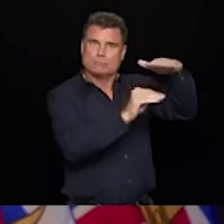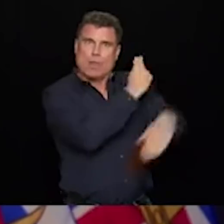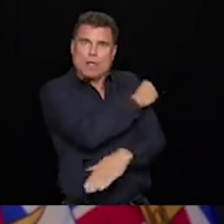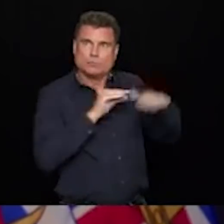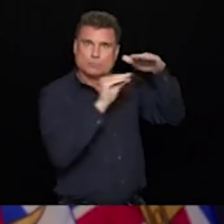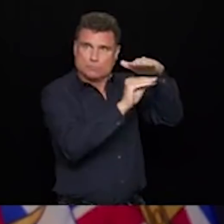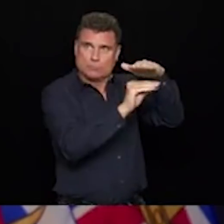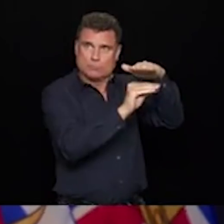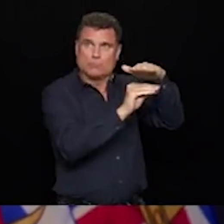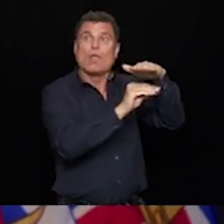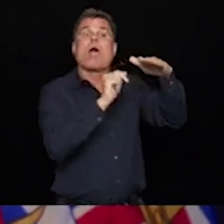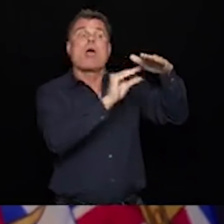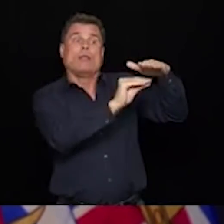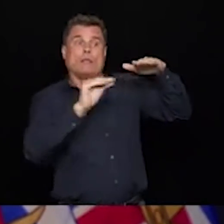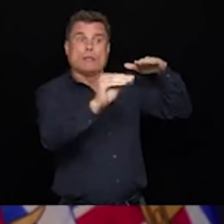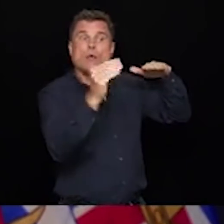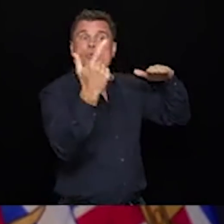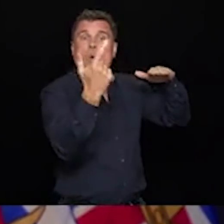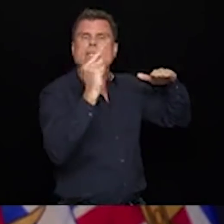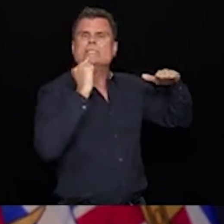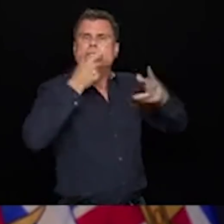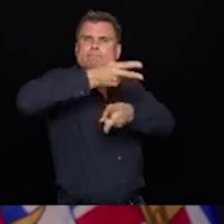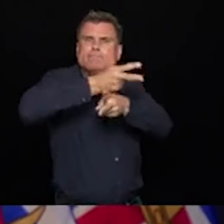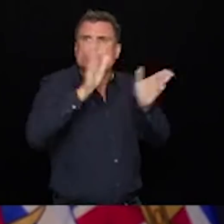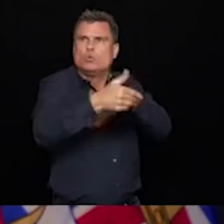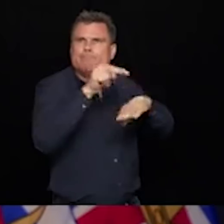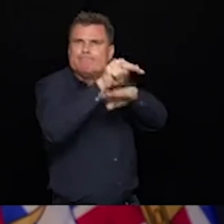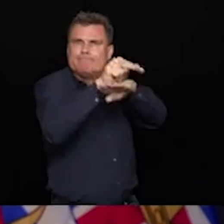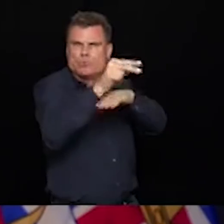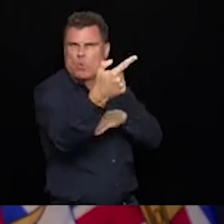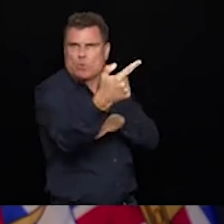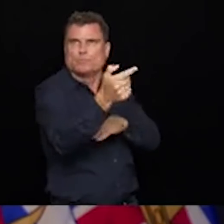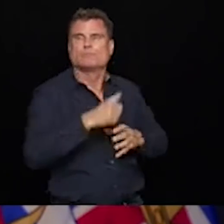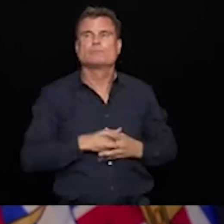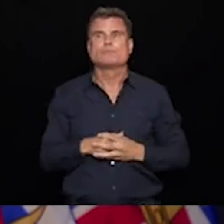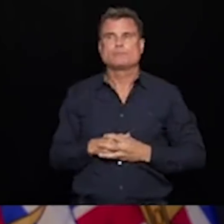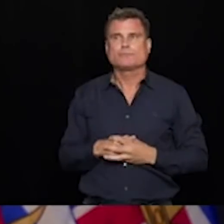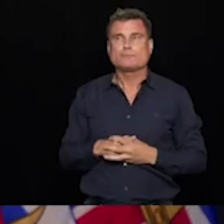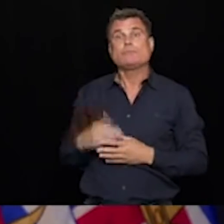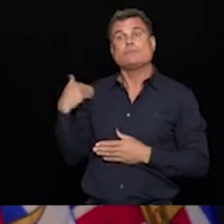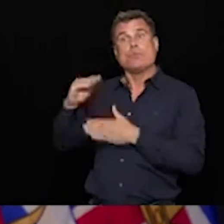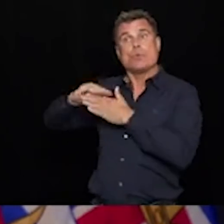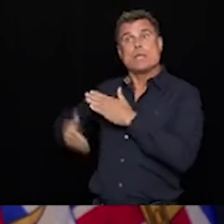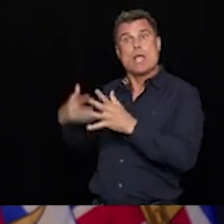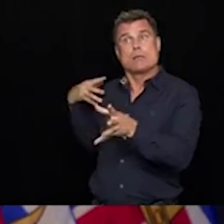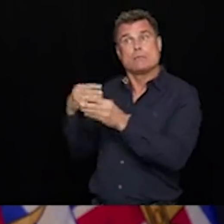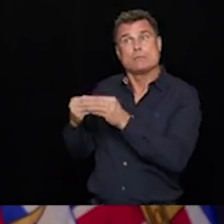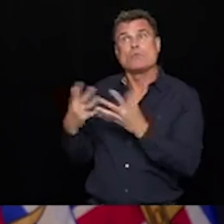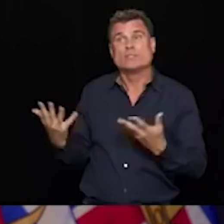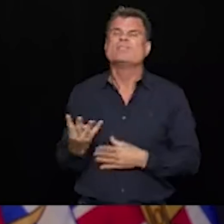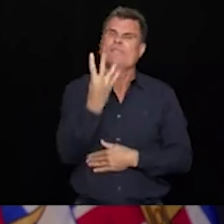Over this past week, week, four additional people who have died from COVID-19. Bringing the total number of deaths to